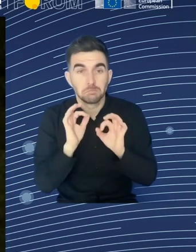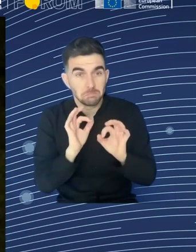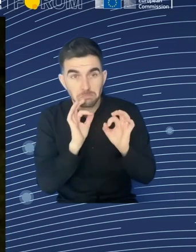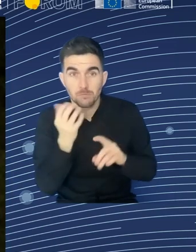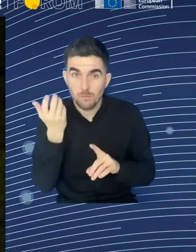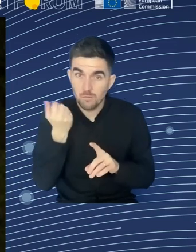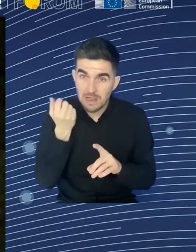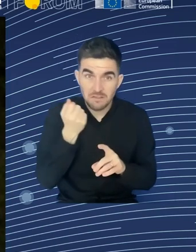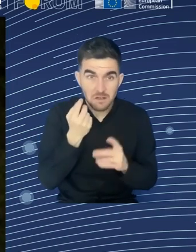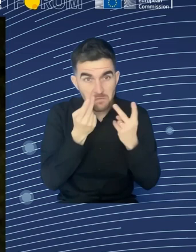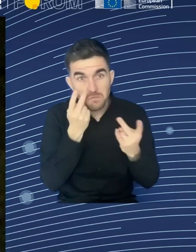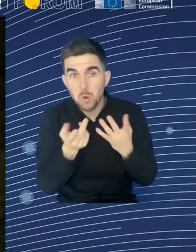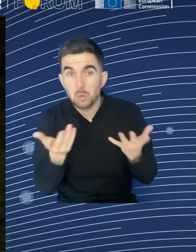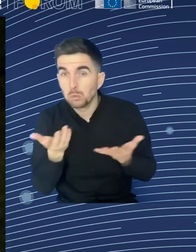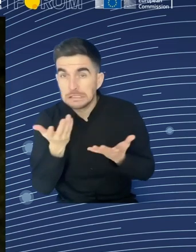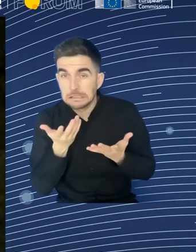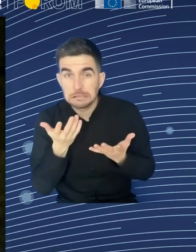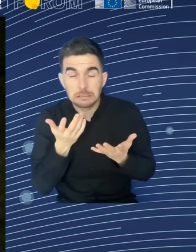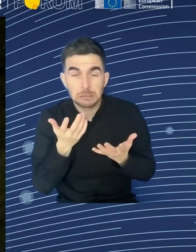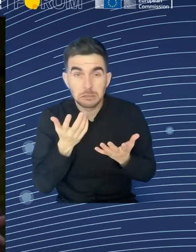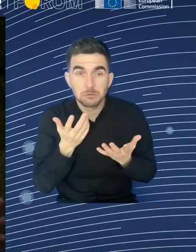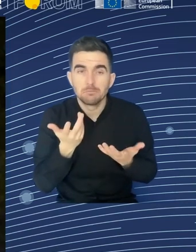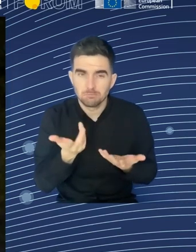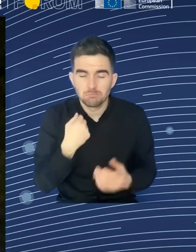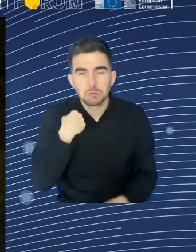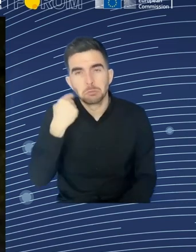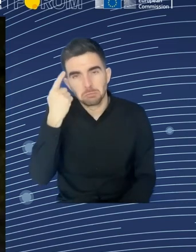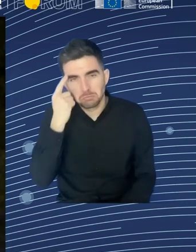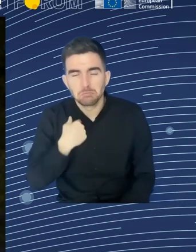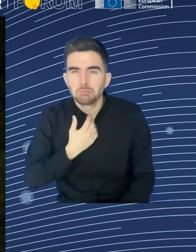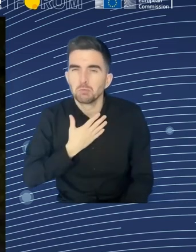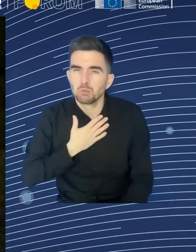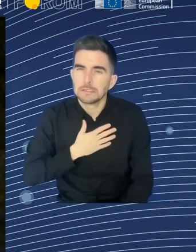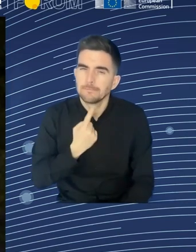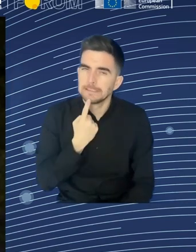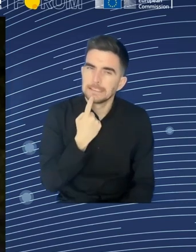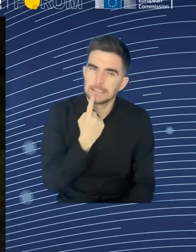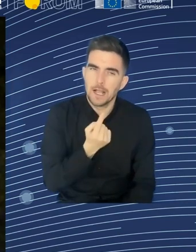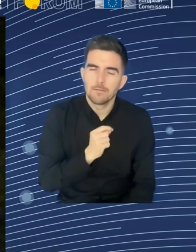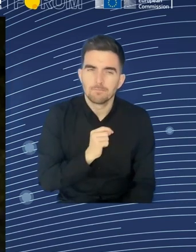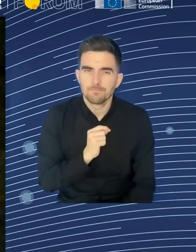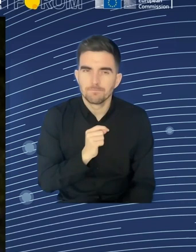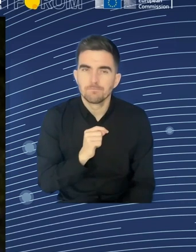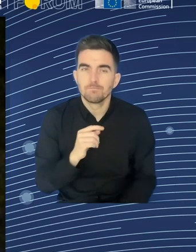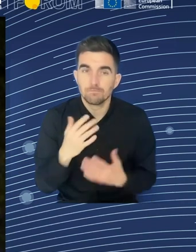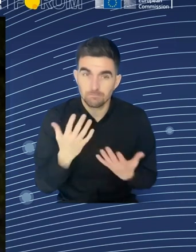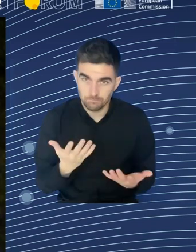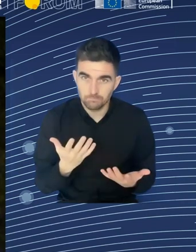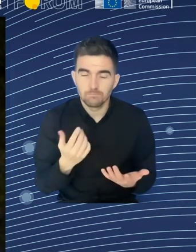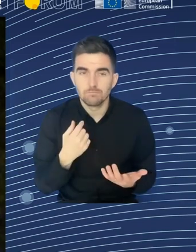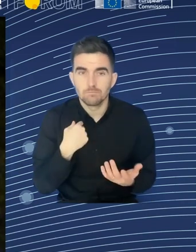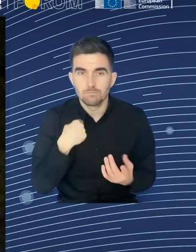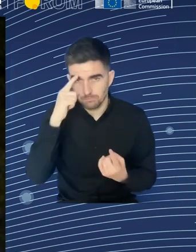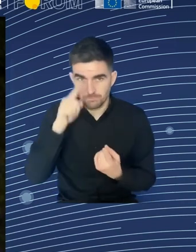fix soon. So, first I want to say that it's quite recognized today that